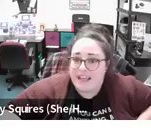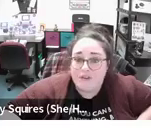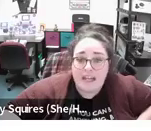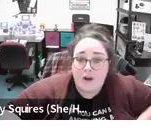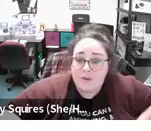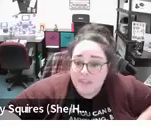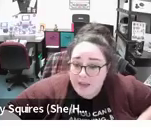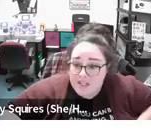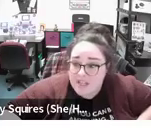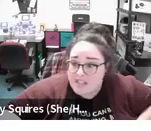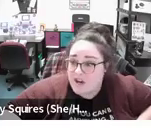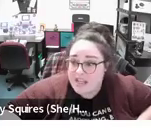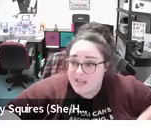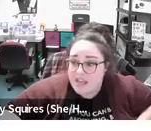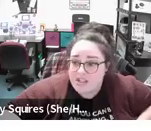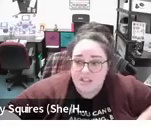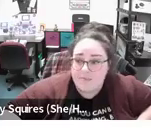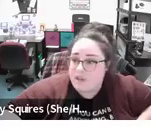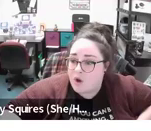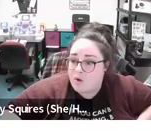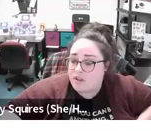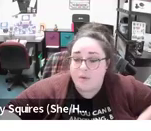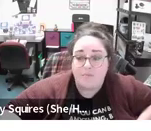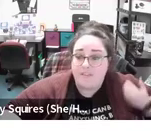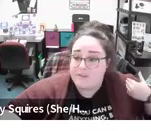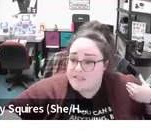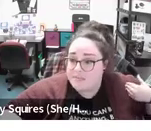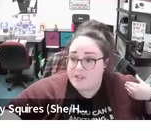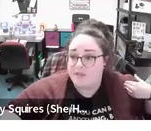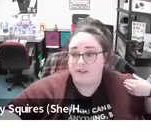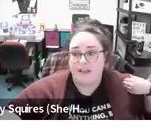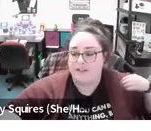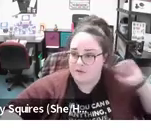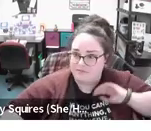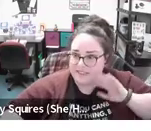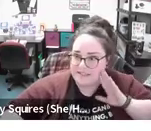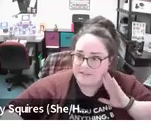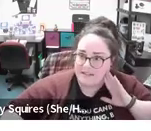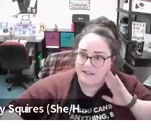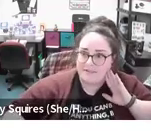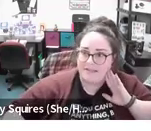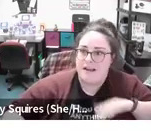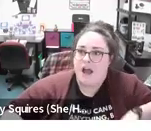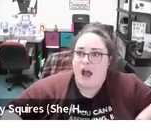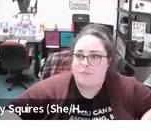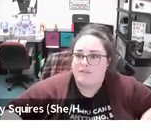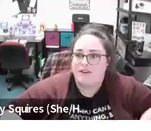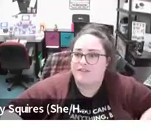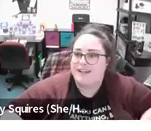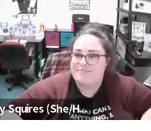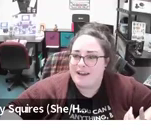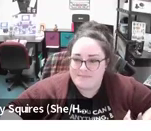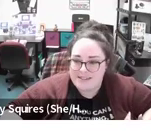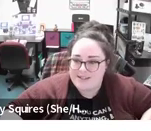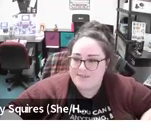And if you need help with the captions or anything, just let me know. You can private message me too if you're like, don't read this out loud, Abby. You